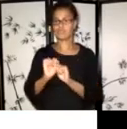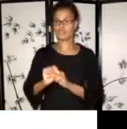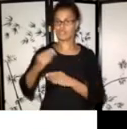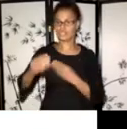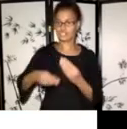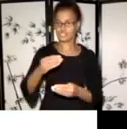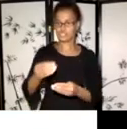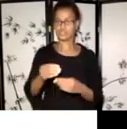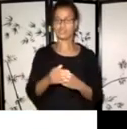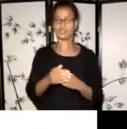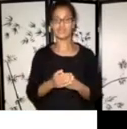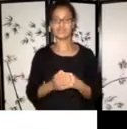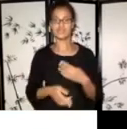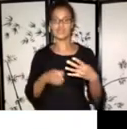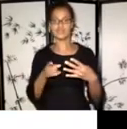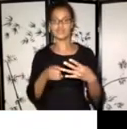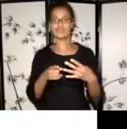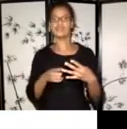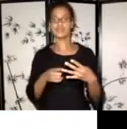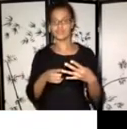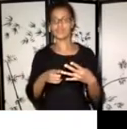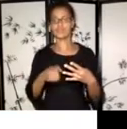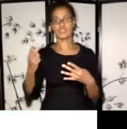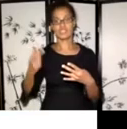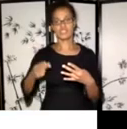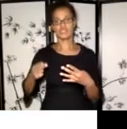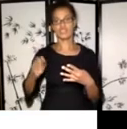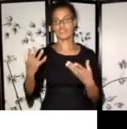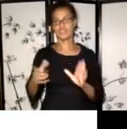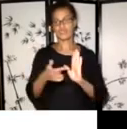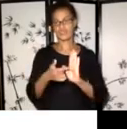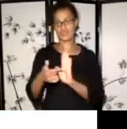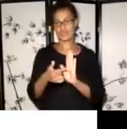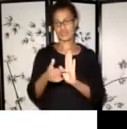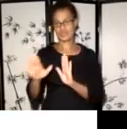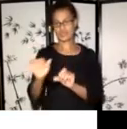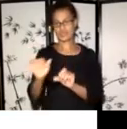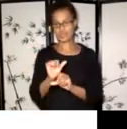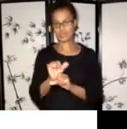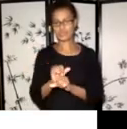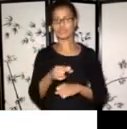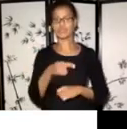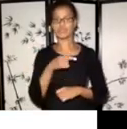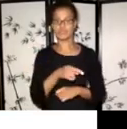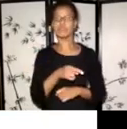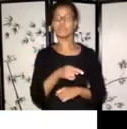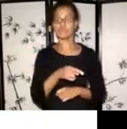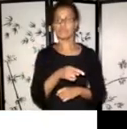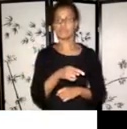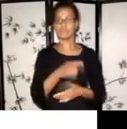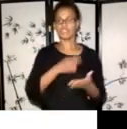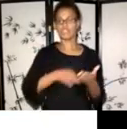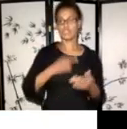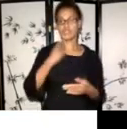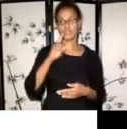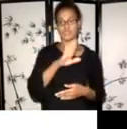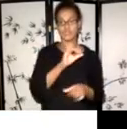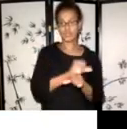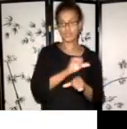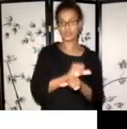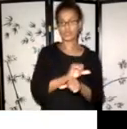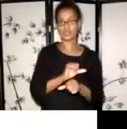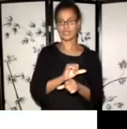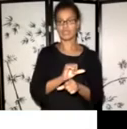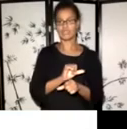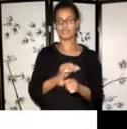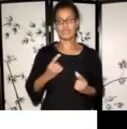publication and has seek, seeks payment for their work and actively practices their art. Um, so this is sort